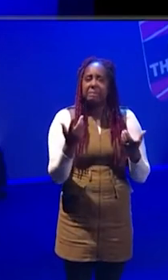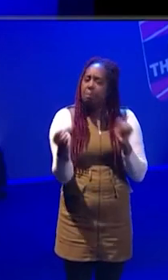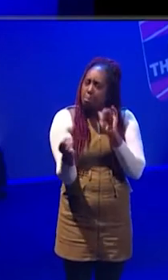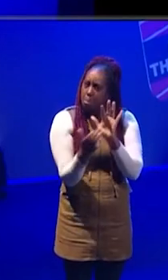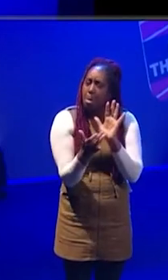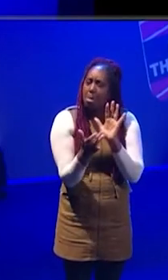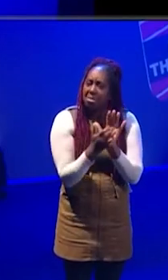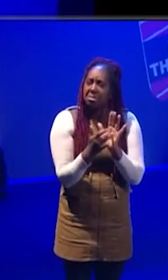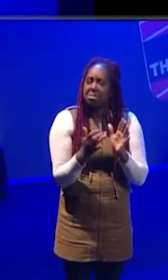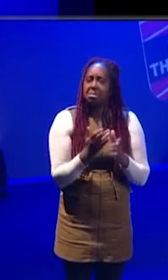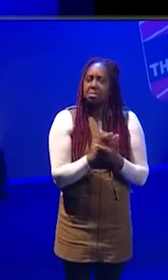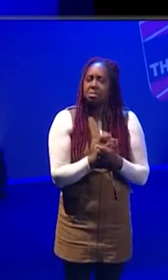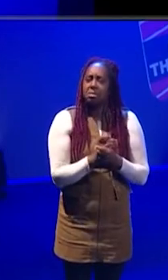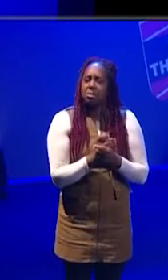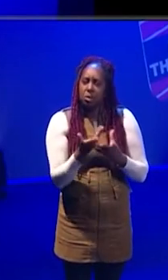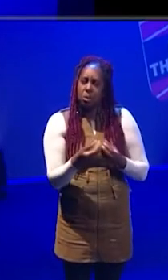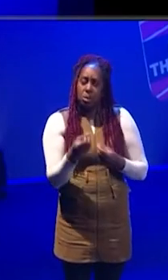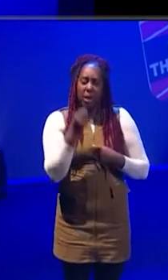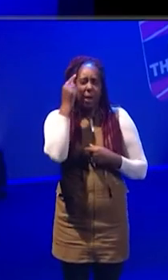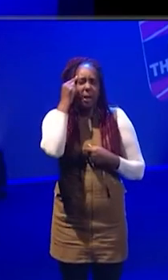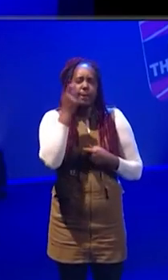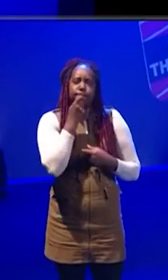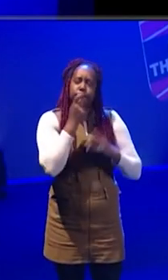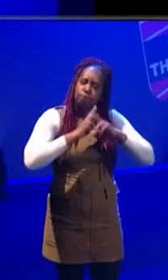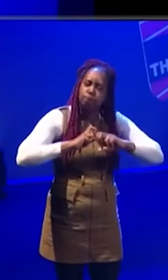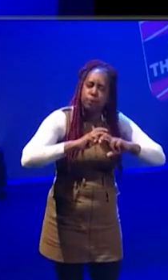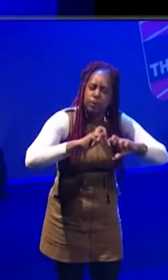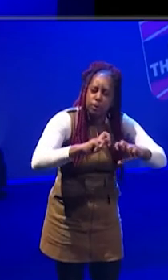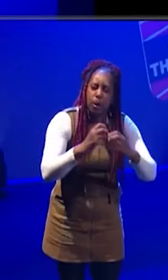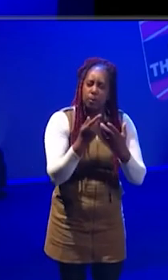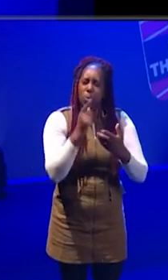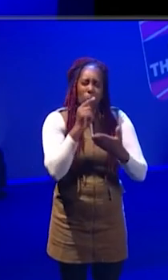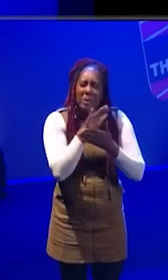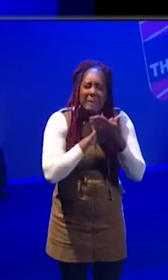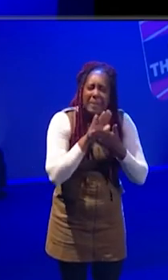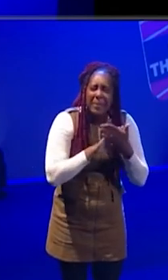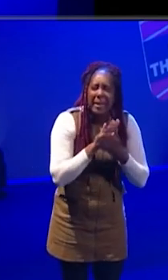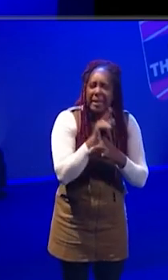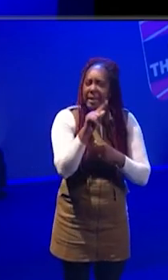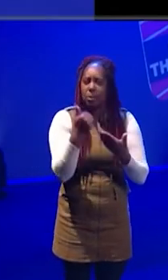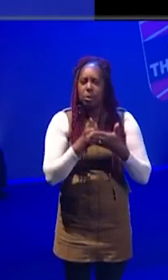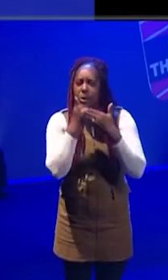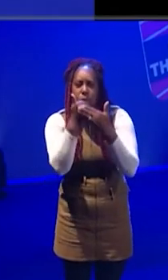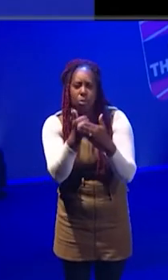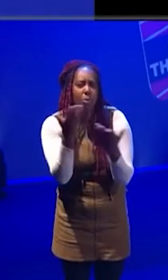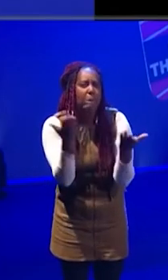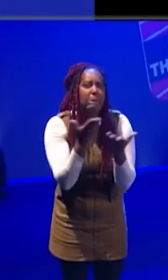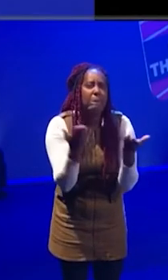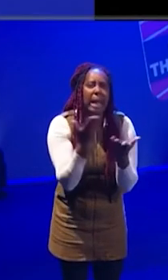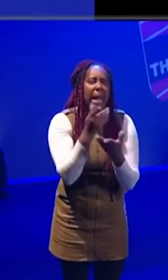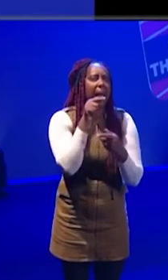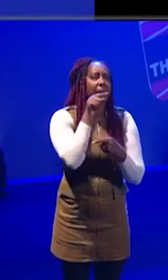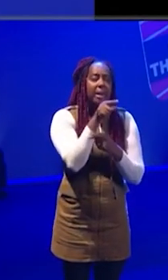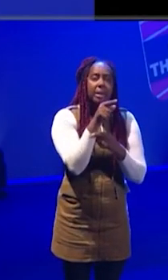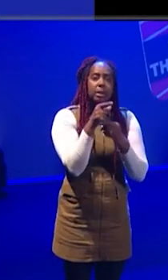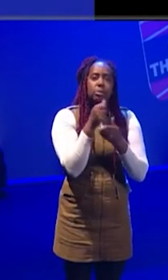important to clue yourself up about kind of what that means and any kind of support you can get and support networks